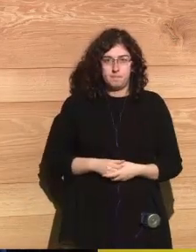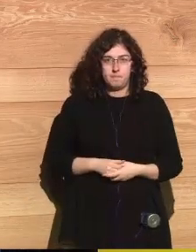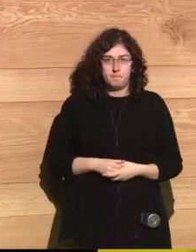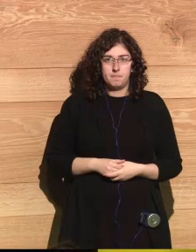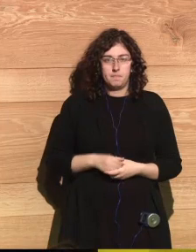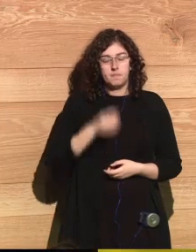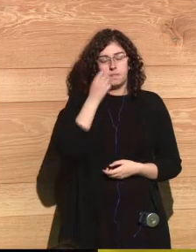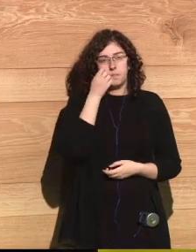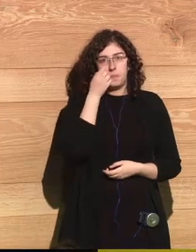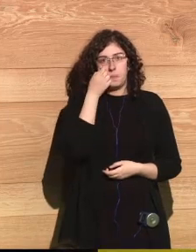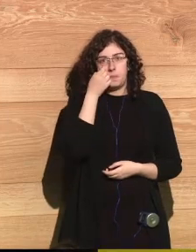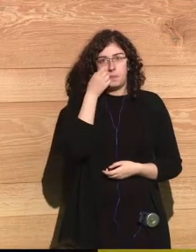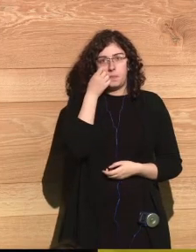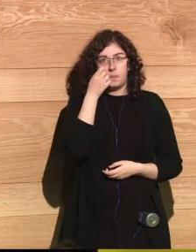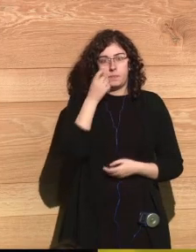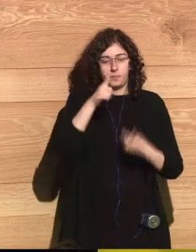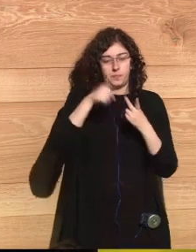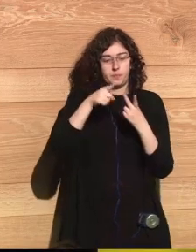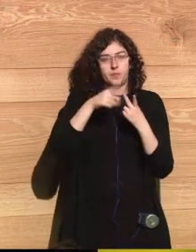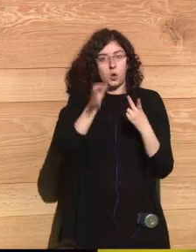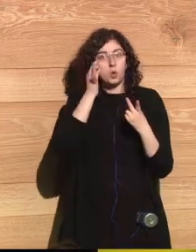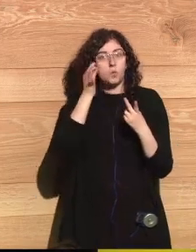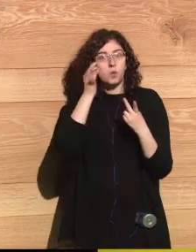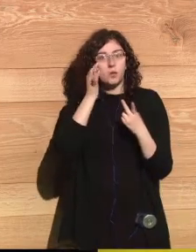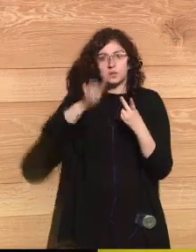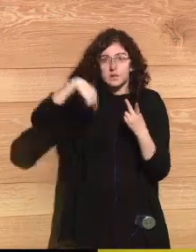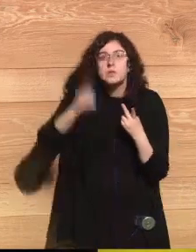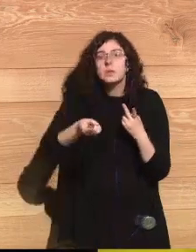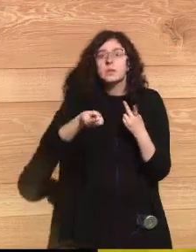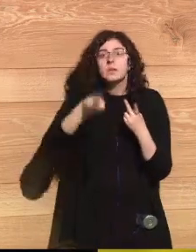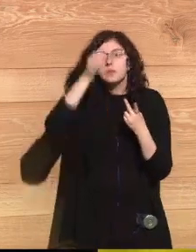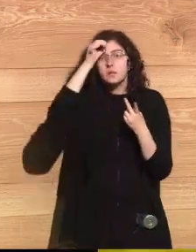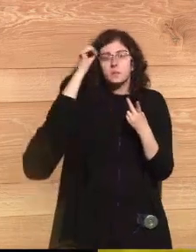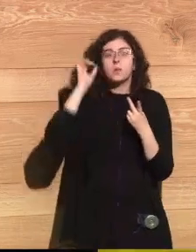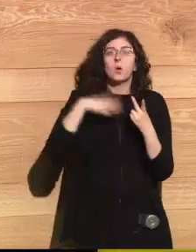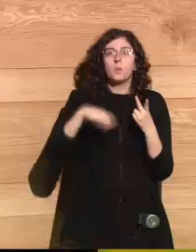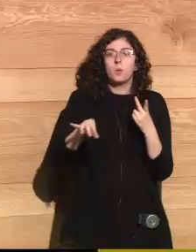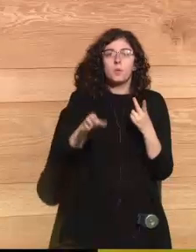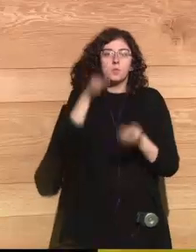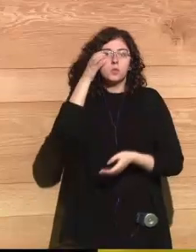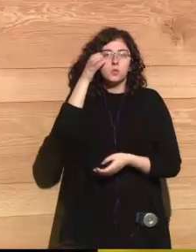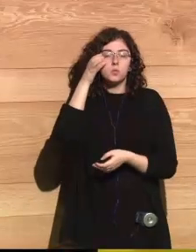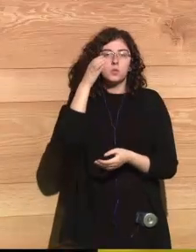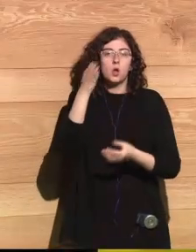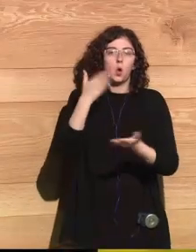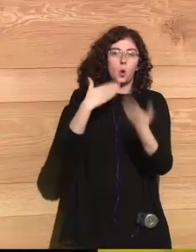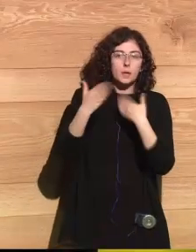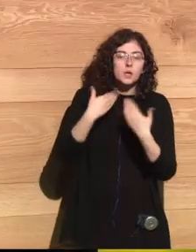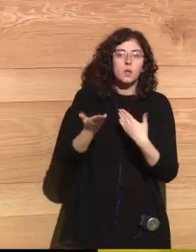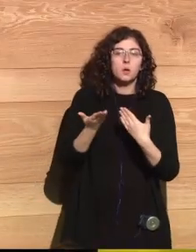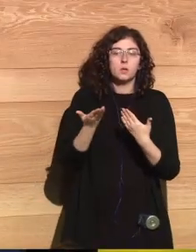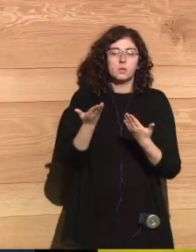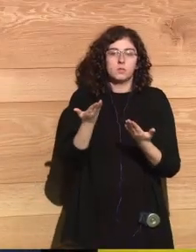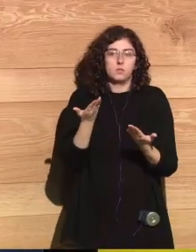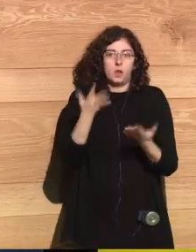and after Setsuko's presentation we will be able to see